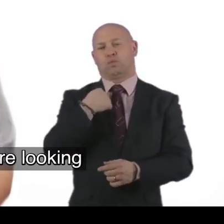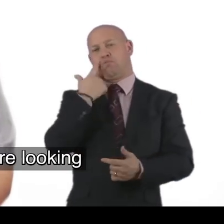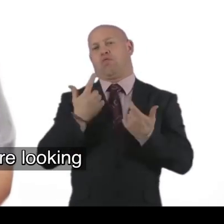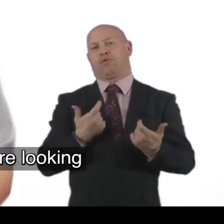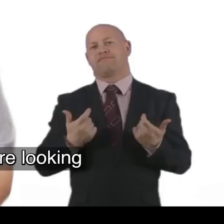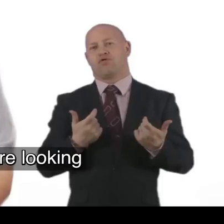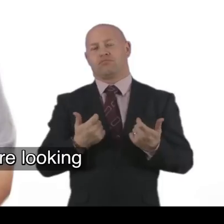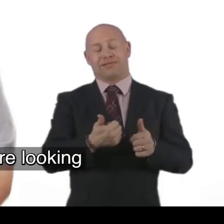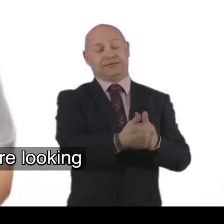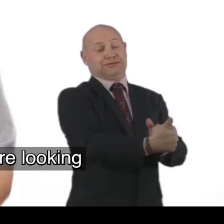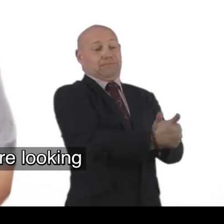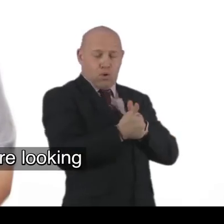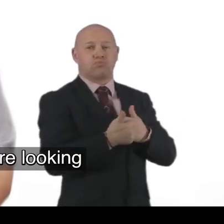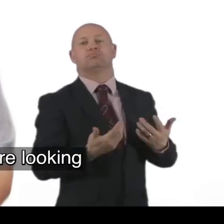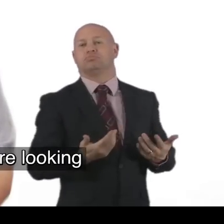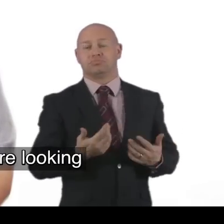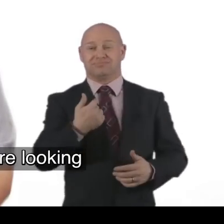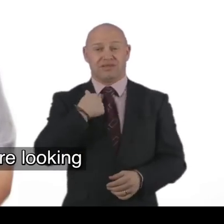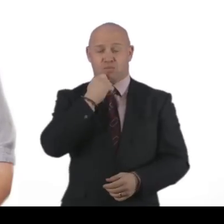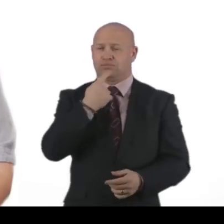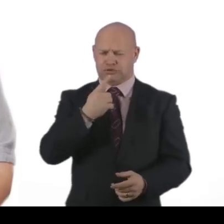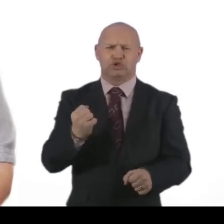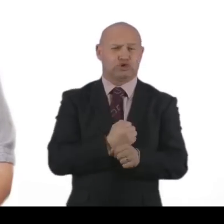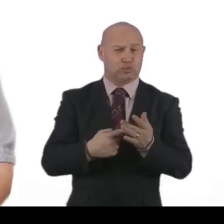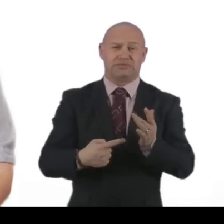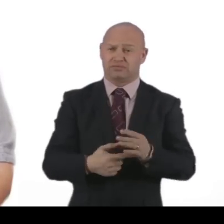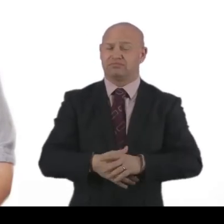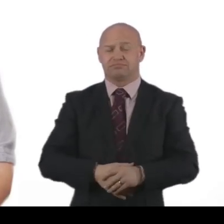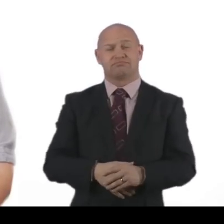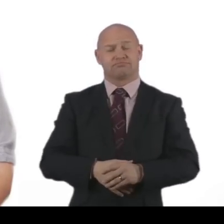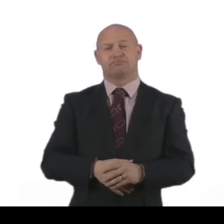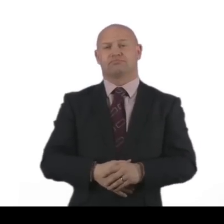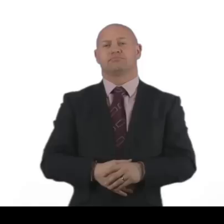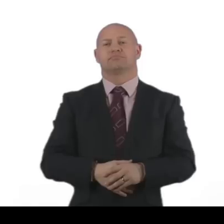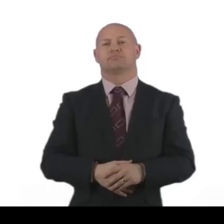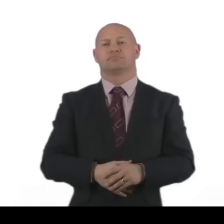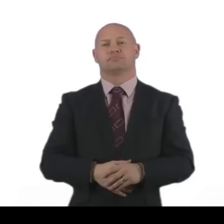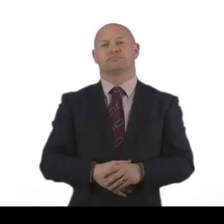After all. What we were looking for. We needed support. So. Yes. I would just say. go for it.